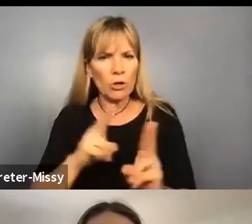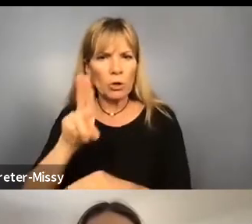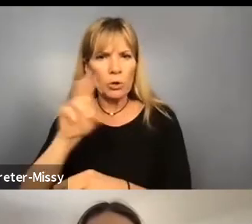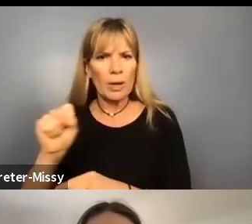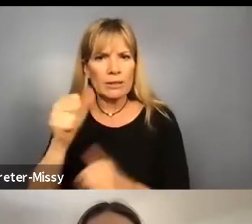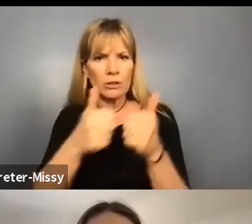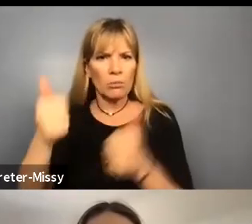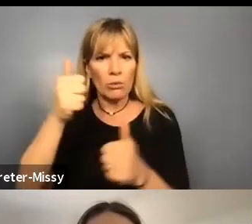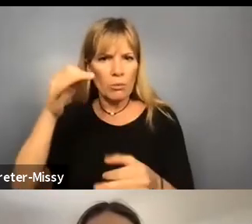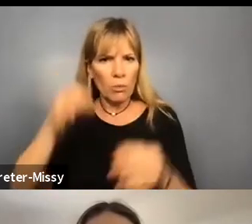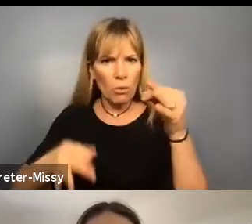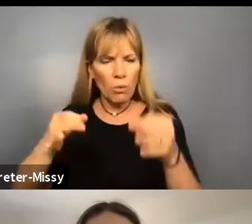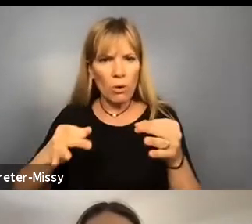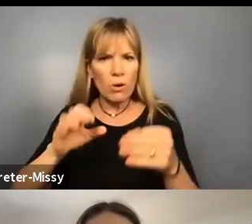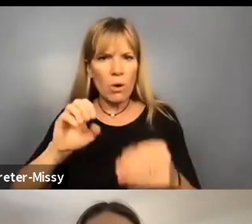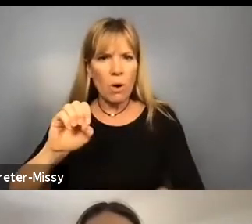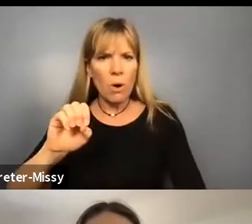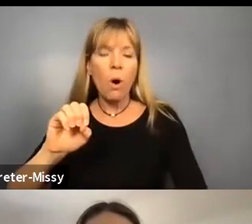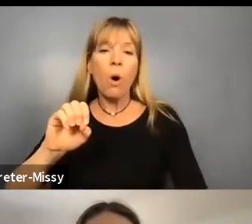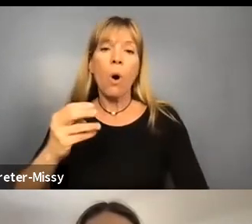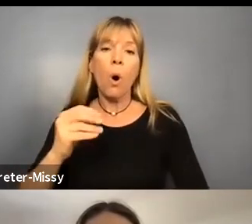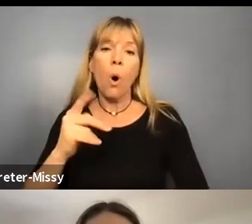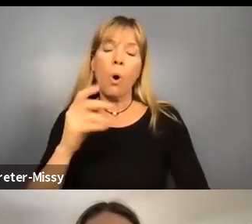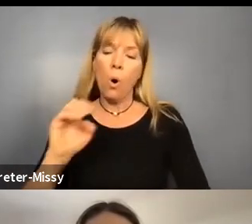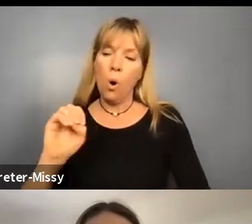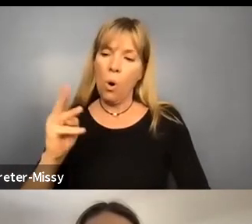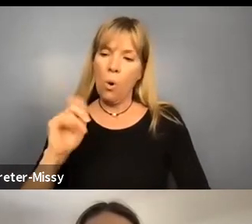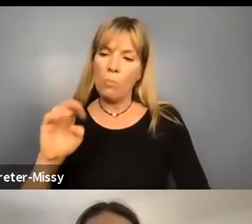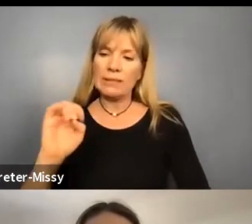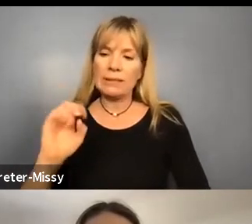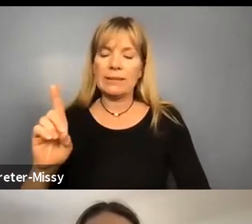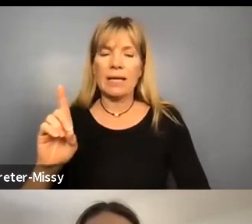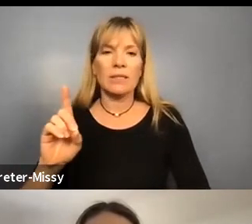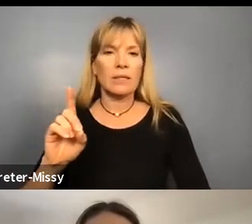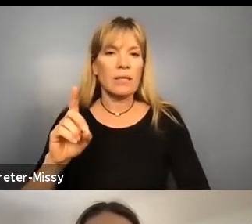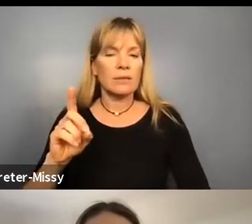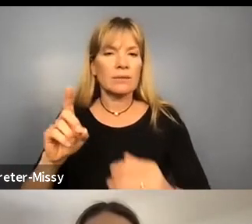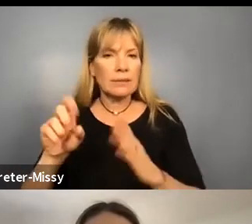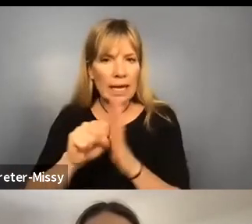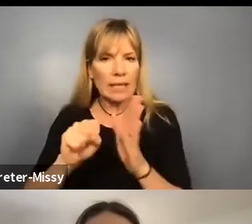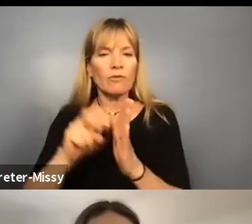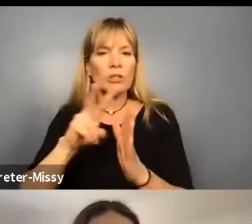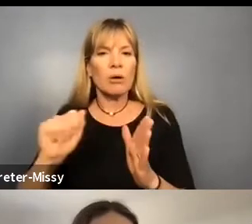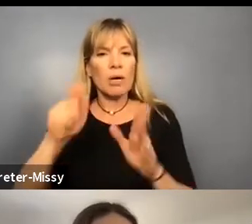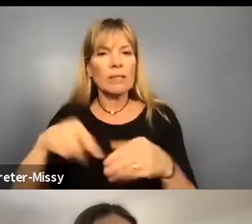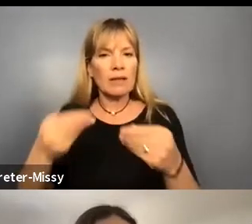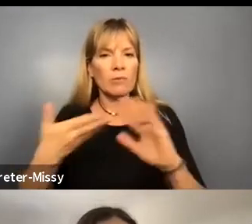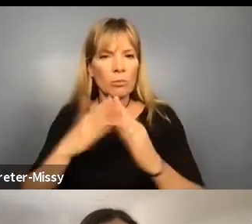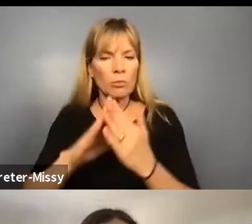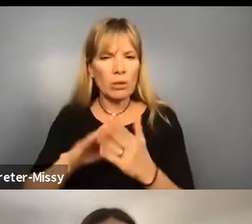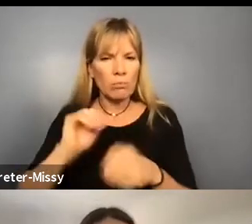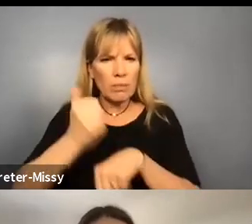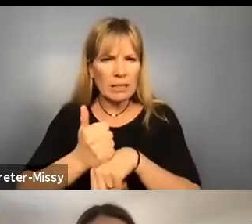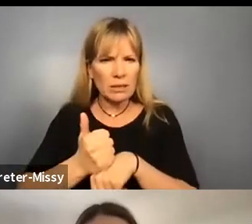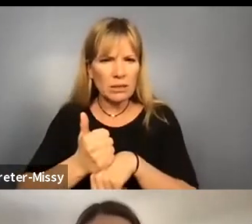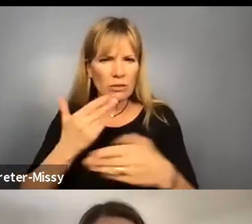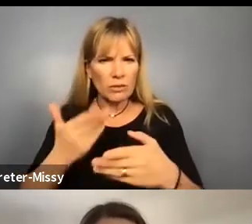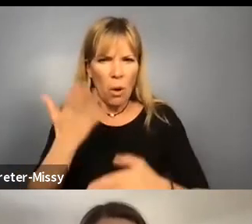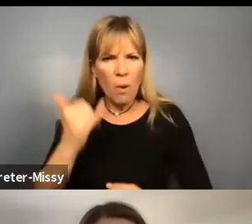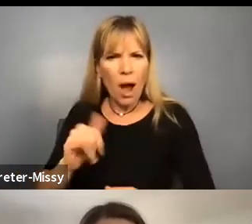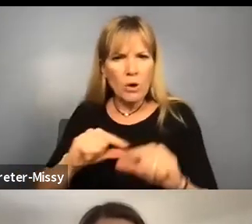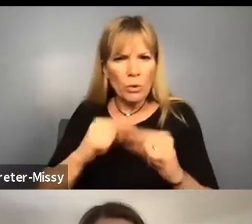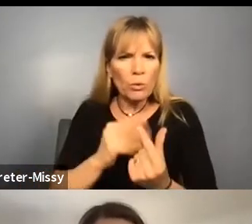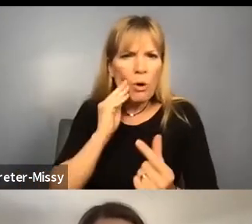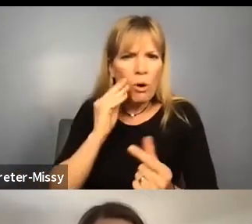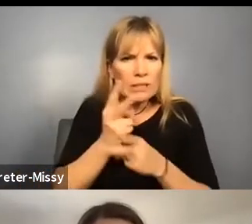Supreme Court's on said decision that states Virginia must provide community-based services, why are group home attendants